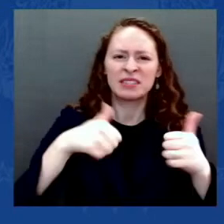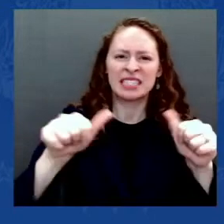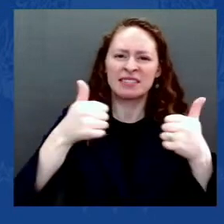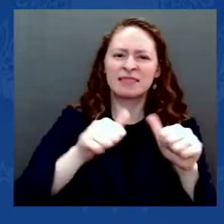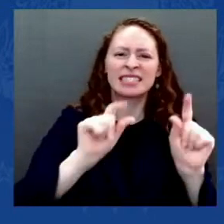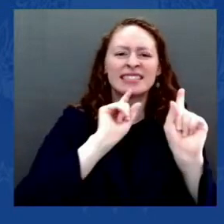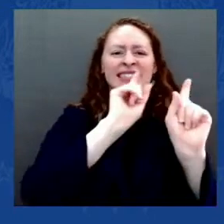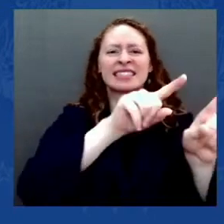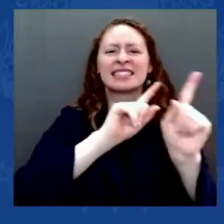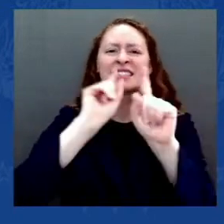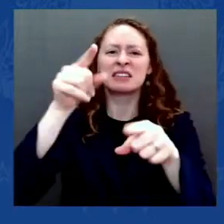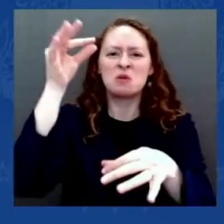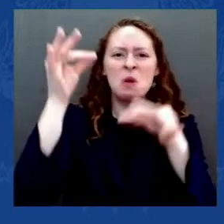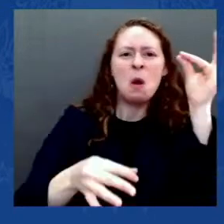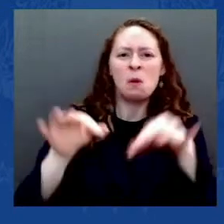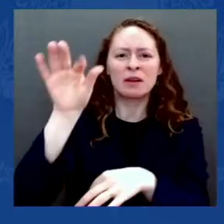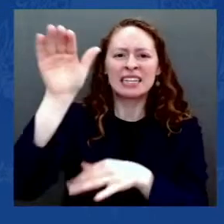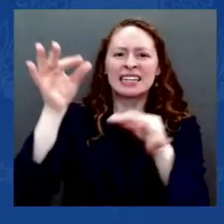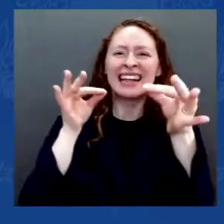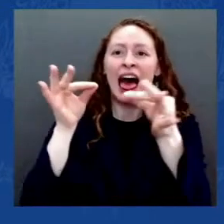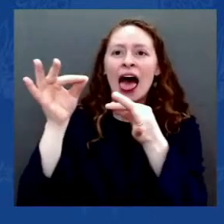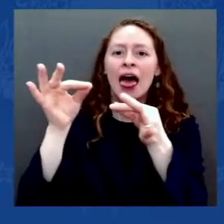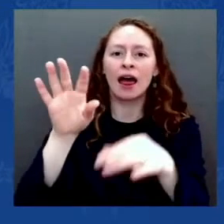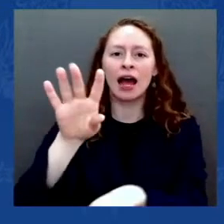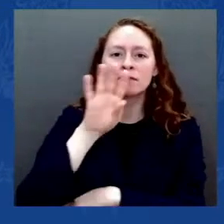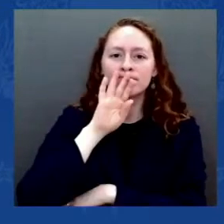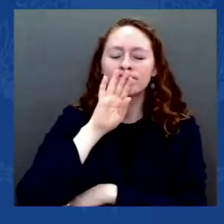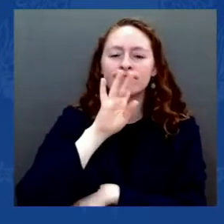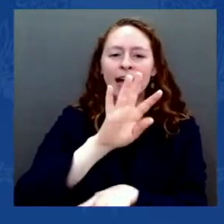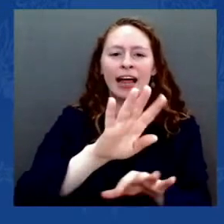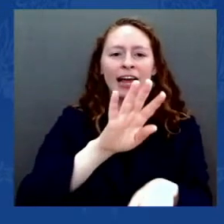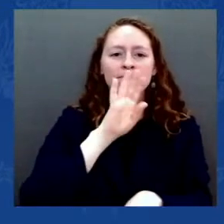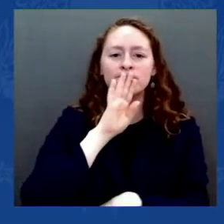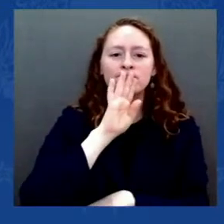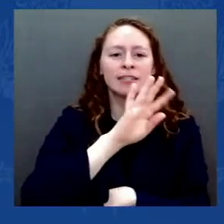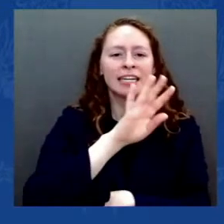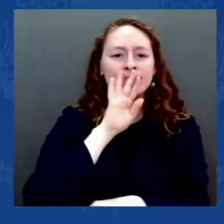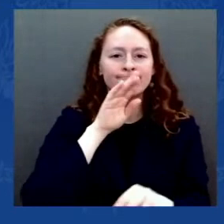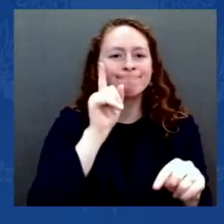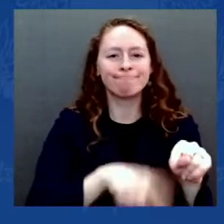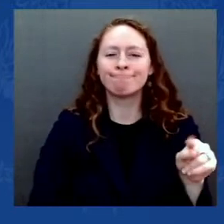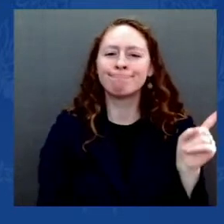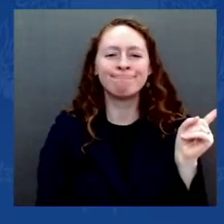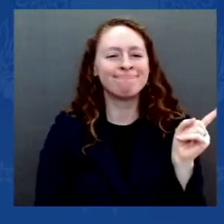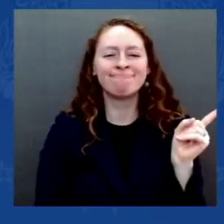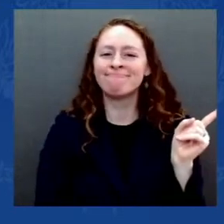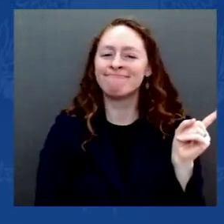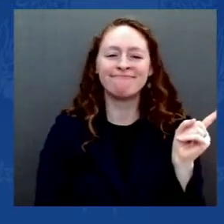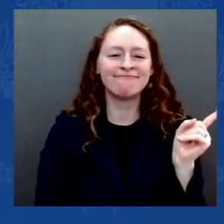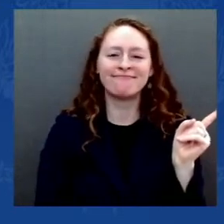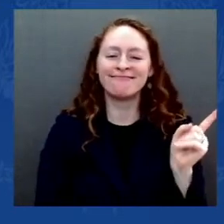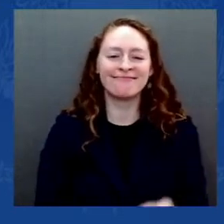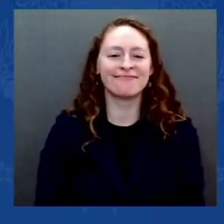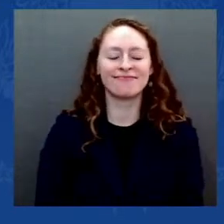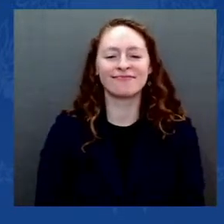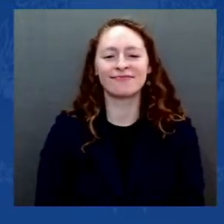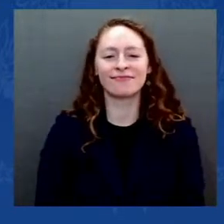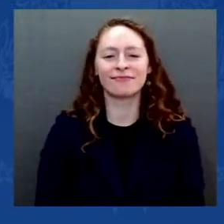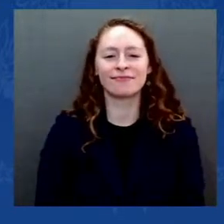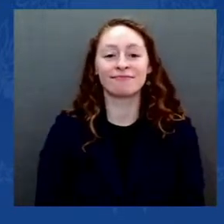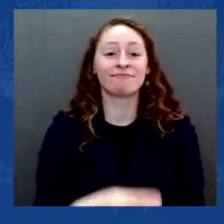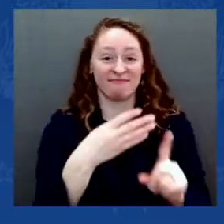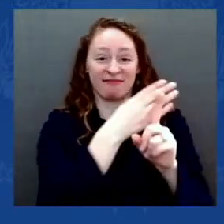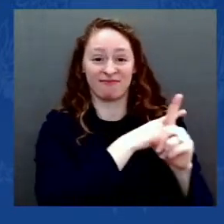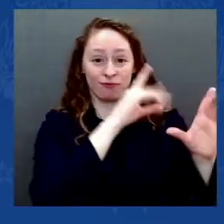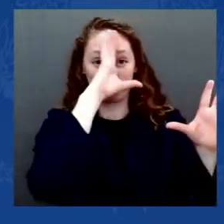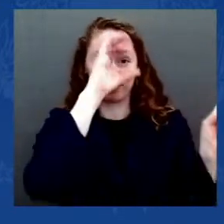The former president and his supporters have never been able to explain how they accept as accurate the other